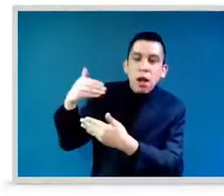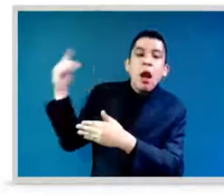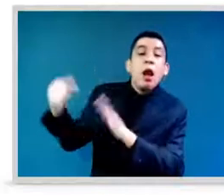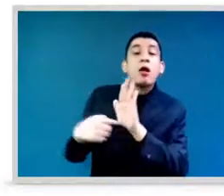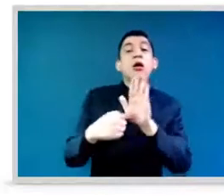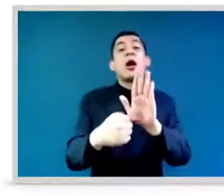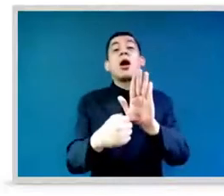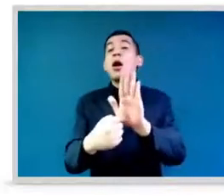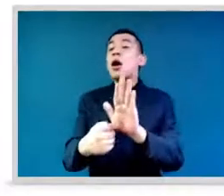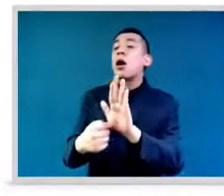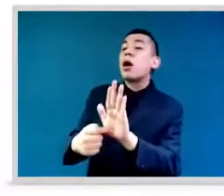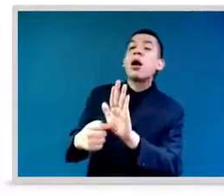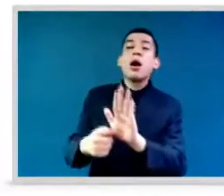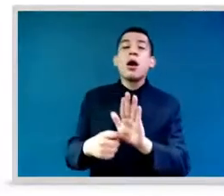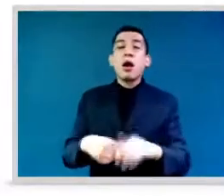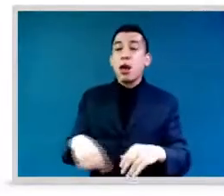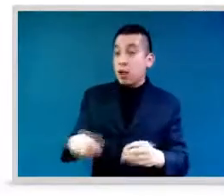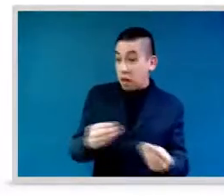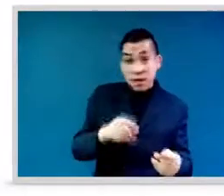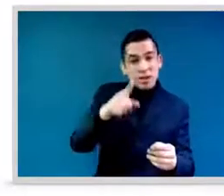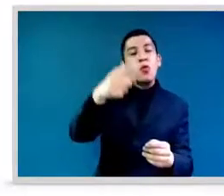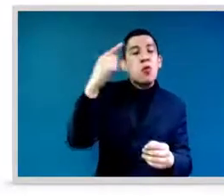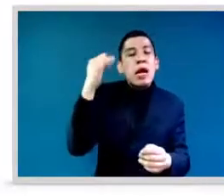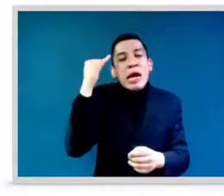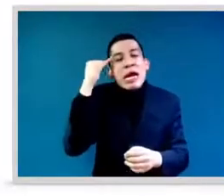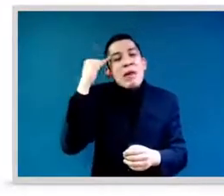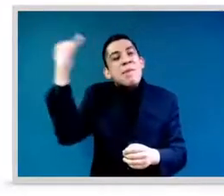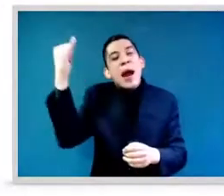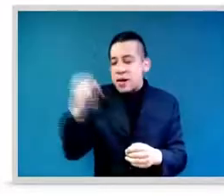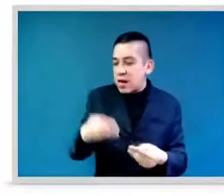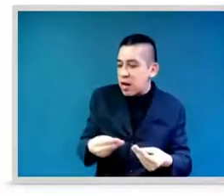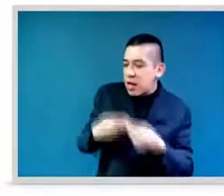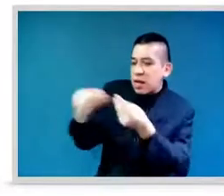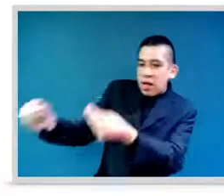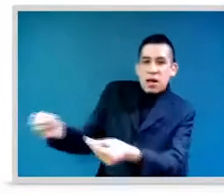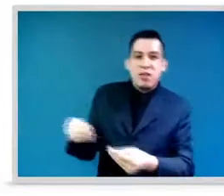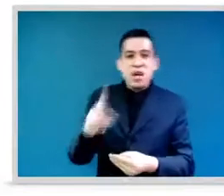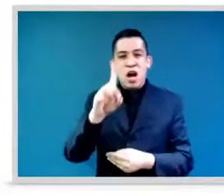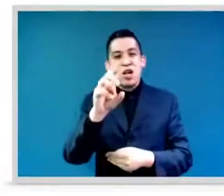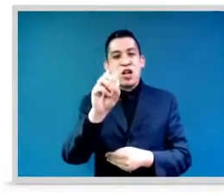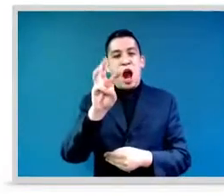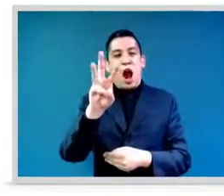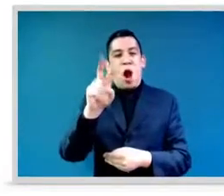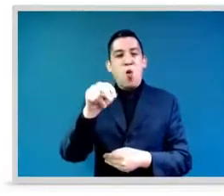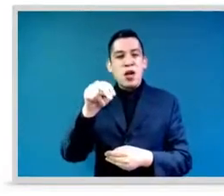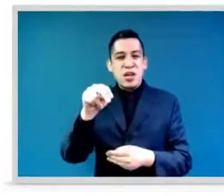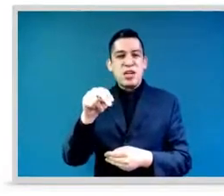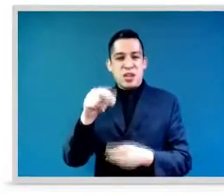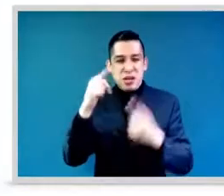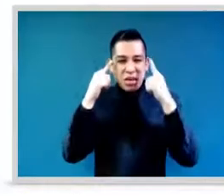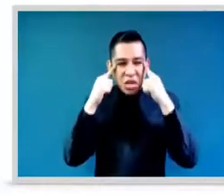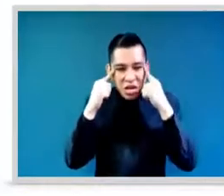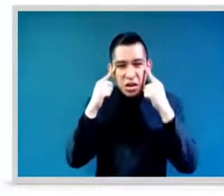it's right and because our perspectives are absolutely essential to quality decision-making and ensuring